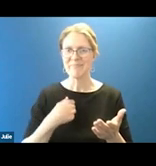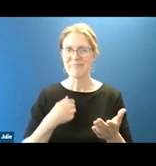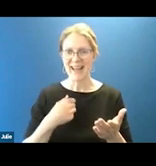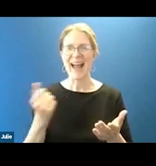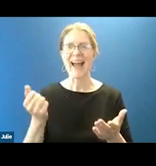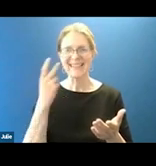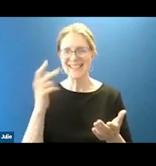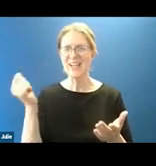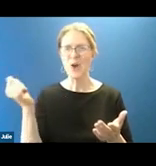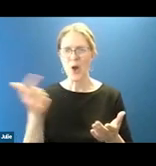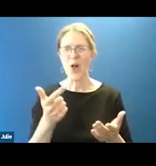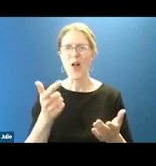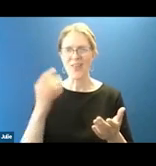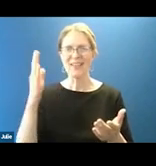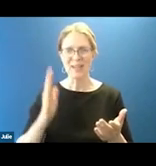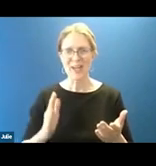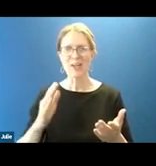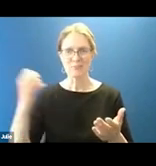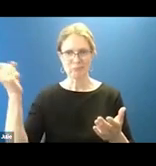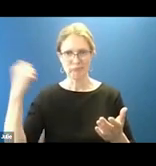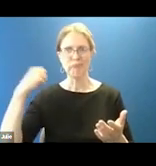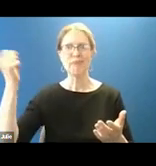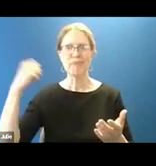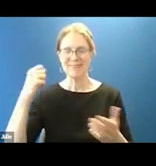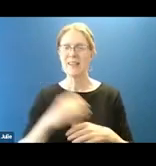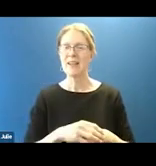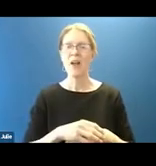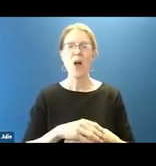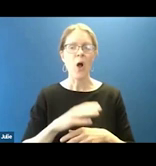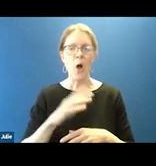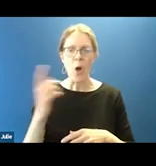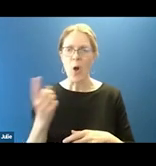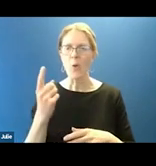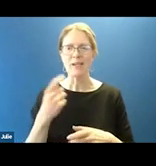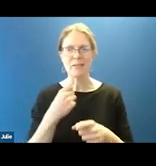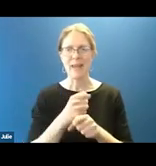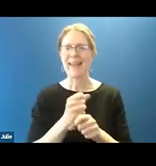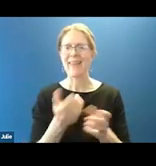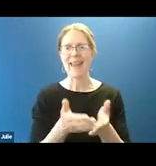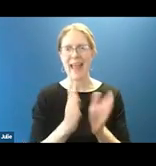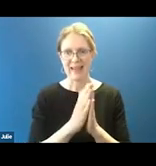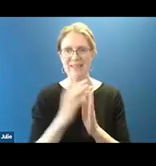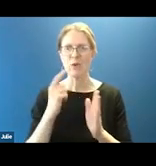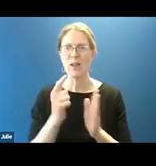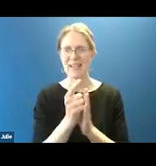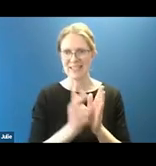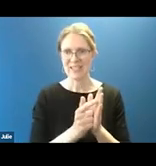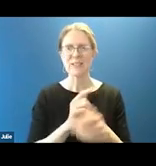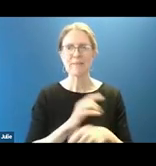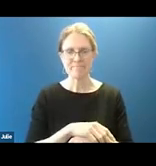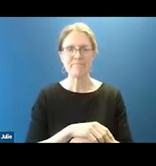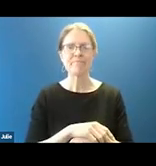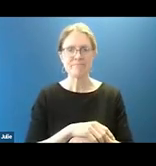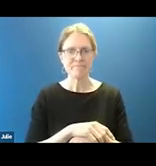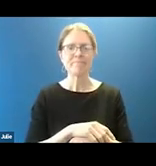their head right now. can just see them is always make the legislative ask. You've had a great meeting. You're talking with them. The